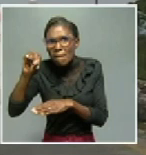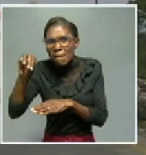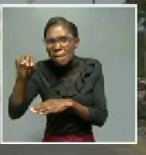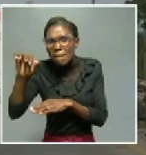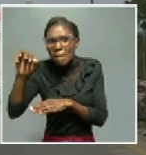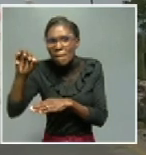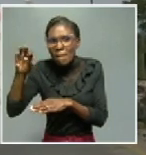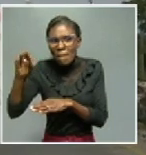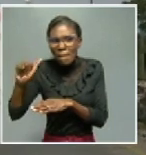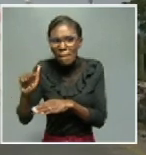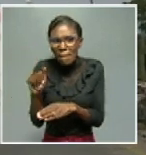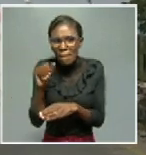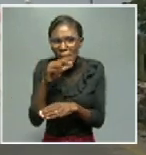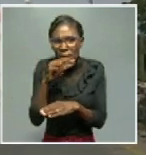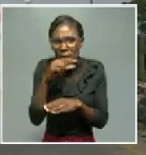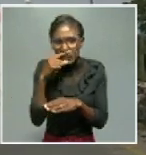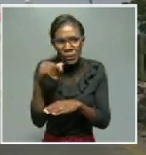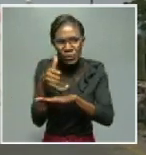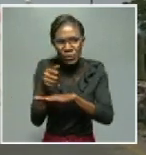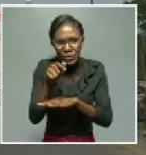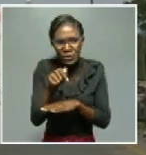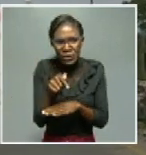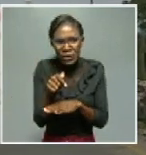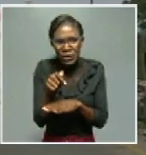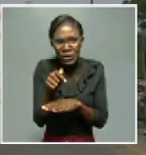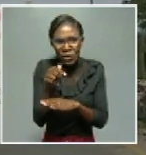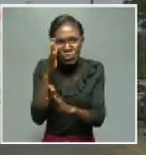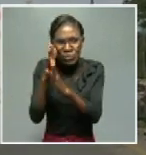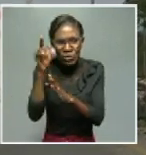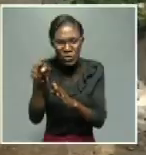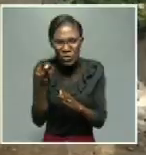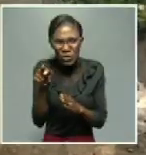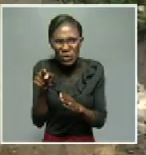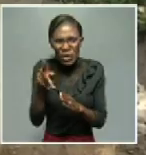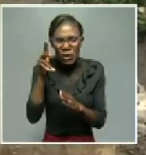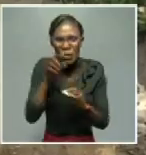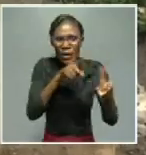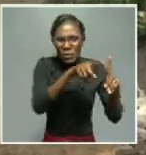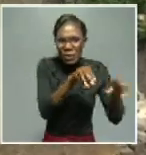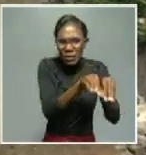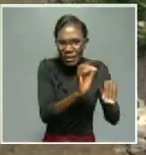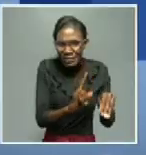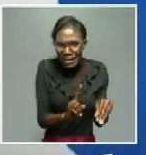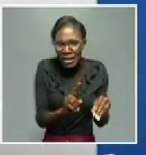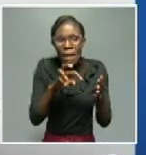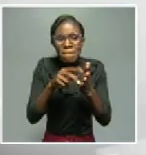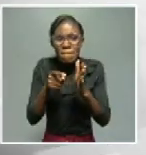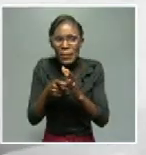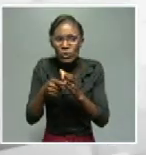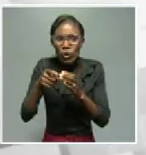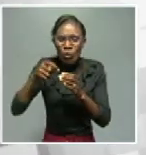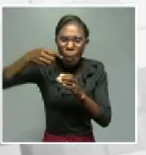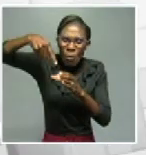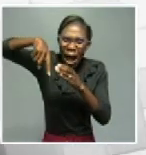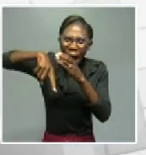from the current gravel to a high-standard low-volume steel, with the aim of eventually linking that whole road to